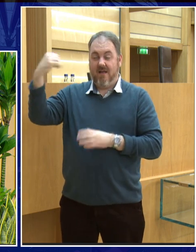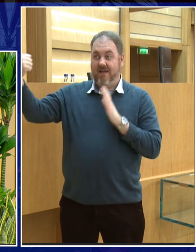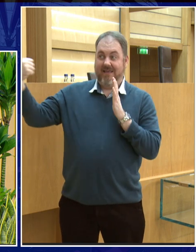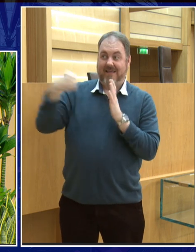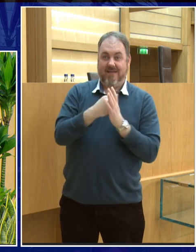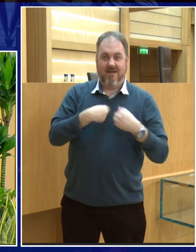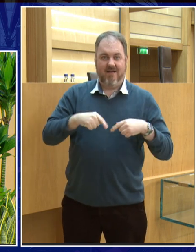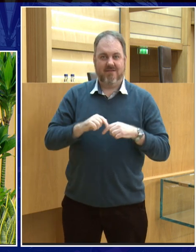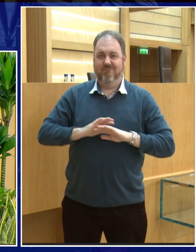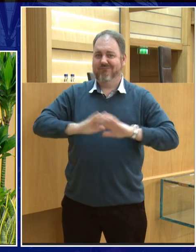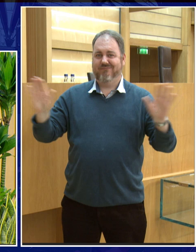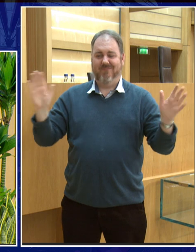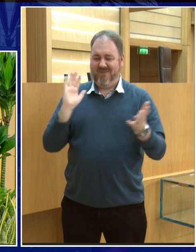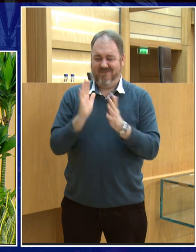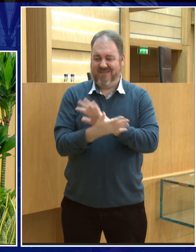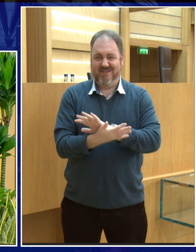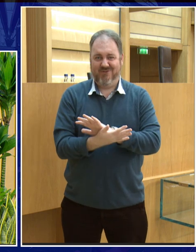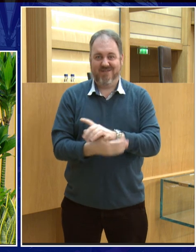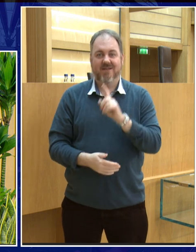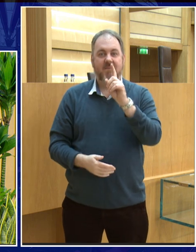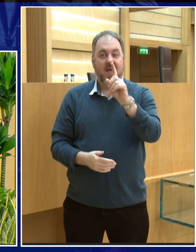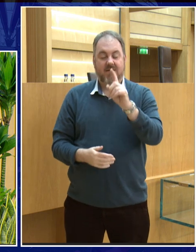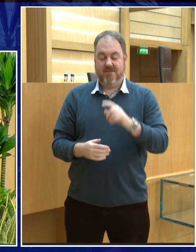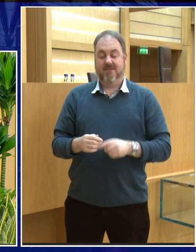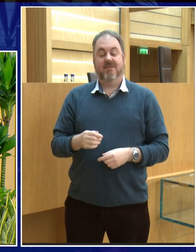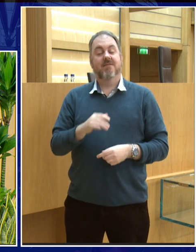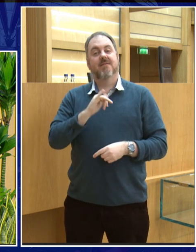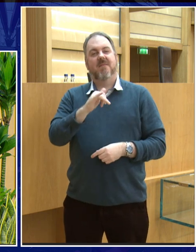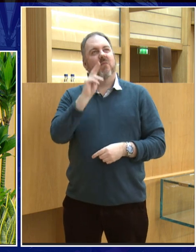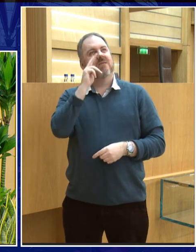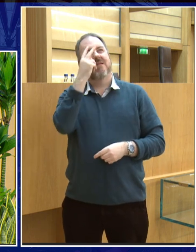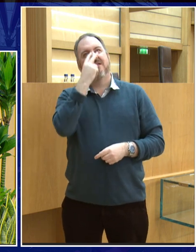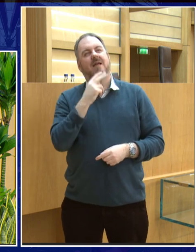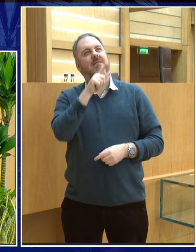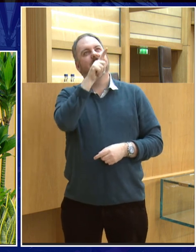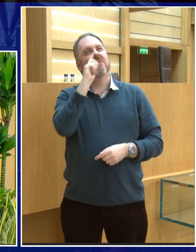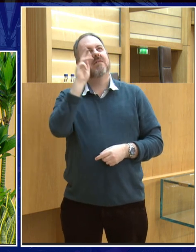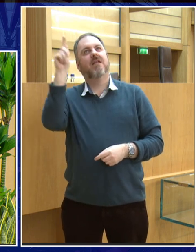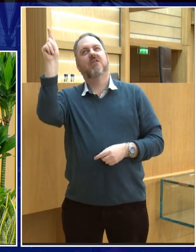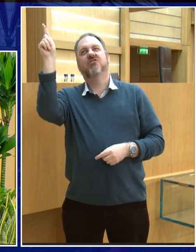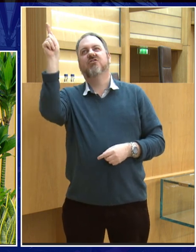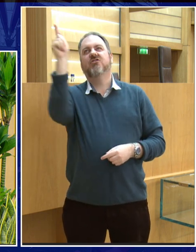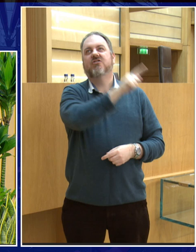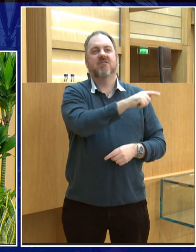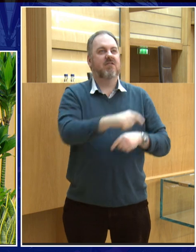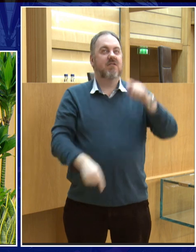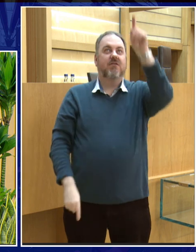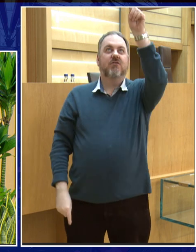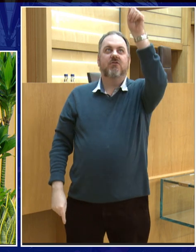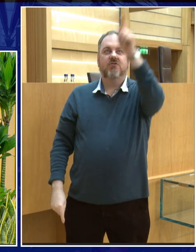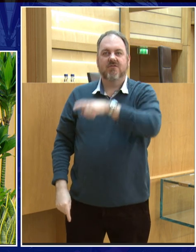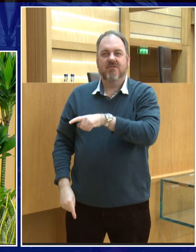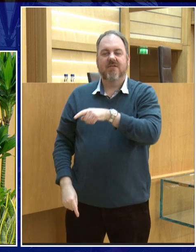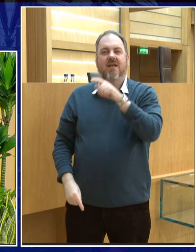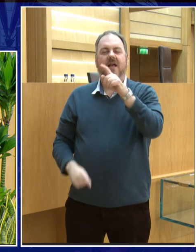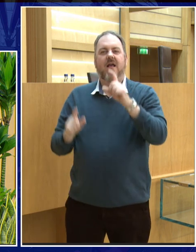as it hits our atmosphere, it burns really brightly, and it leaves a trail. And sometimes you get different colored trails, and from that trail, you can see what that meteorite is